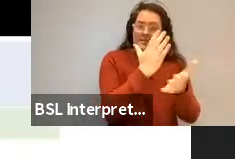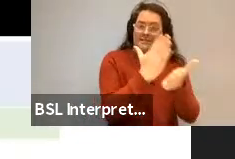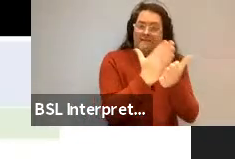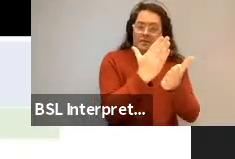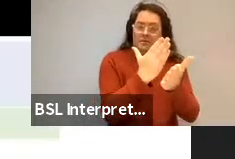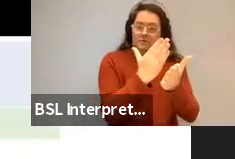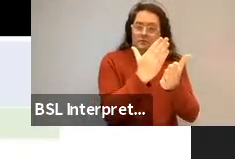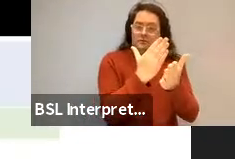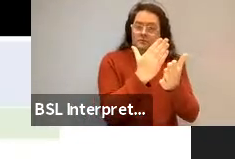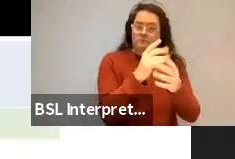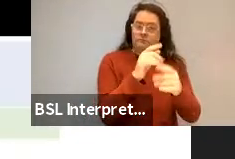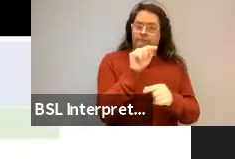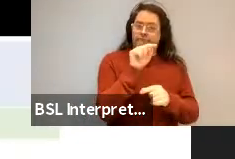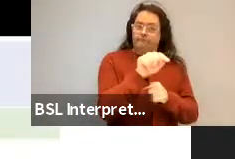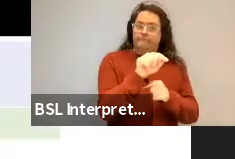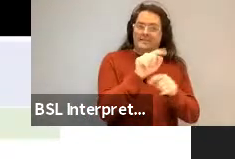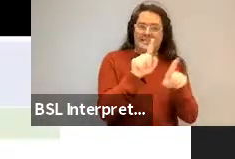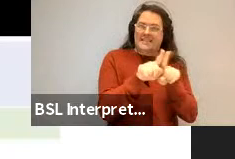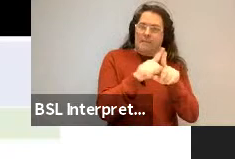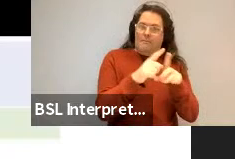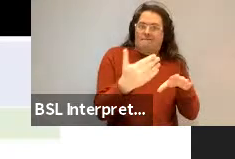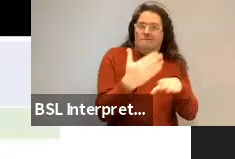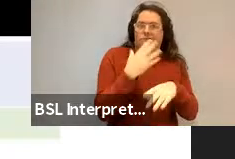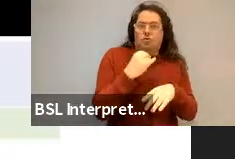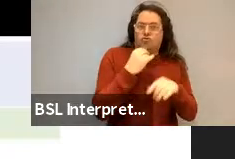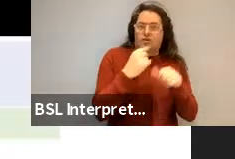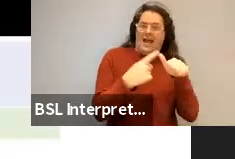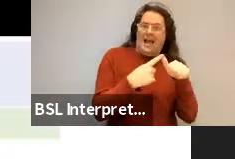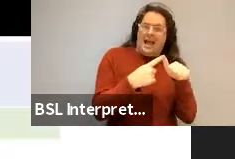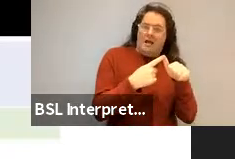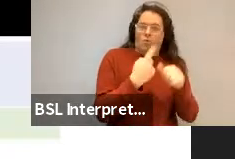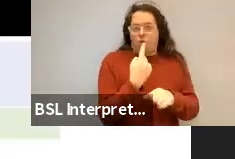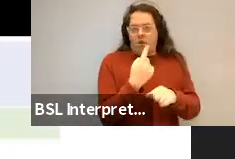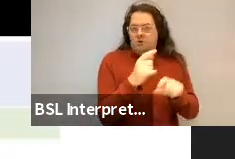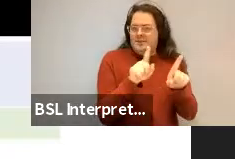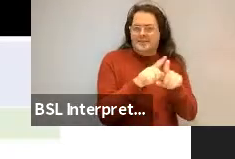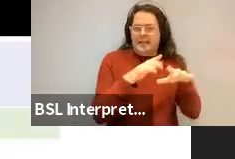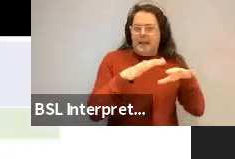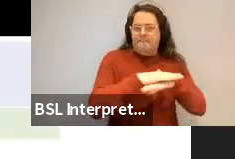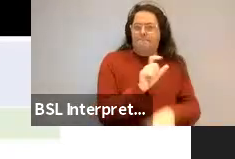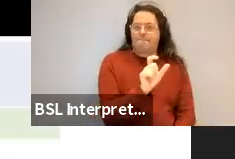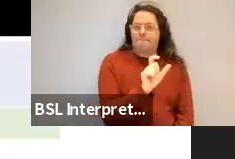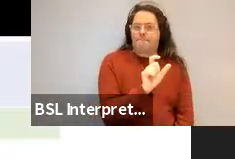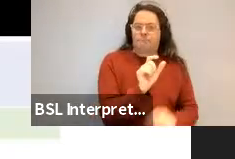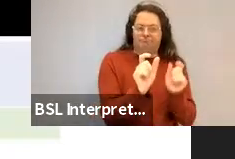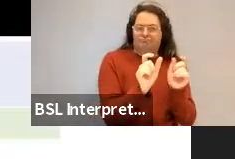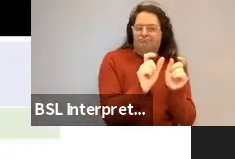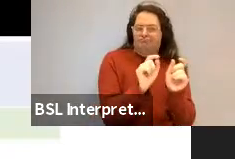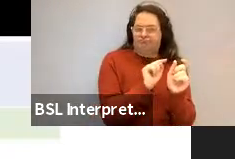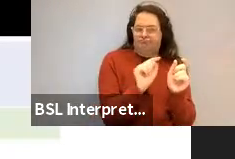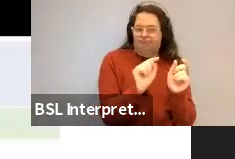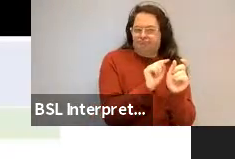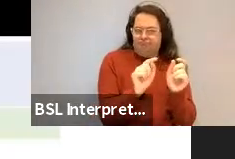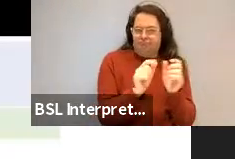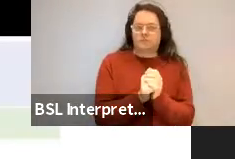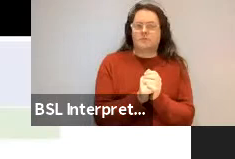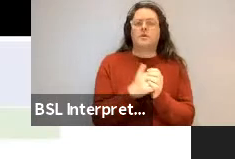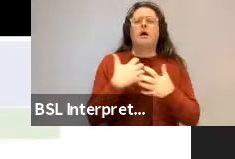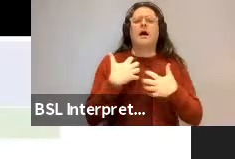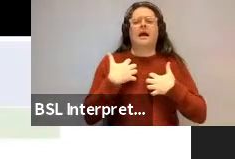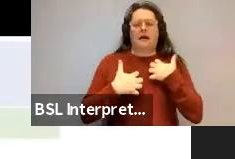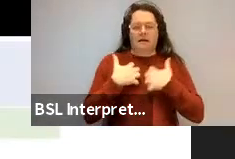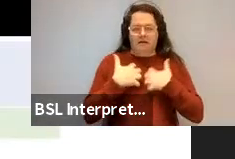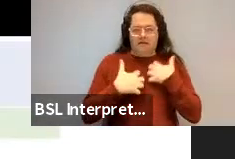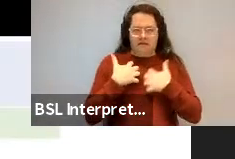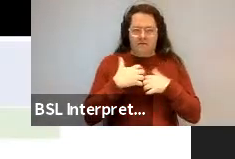So what, what's my point here? My point is that, um, the, once we start to realize this tight connection between